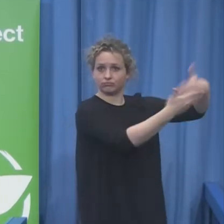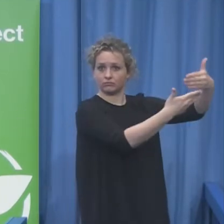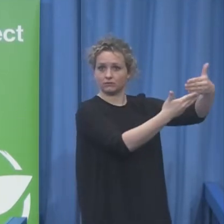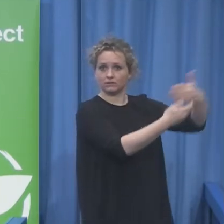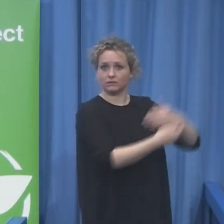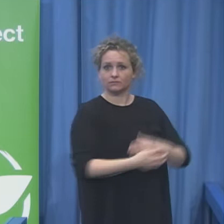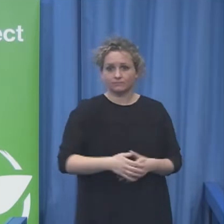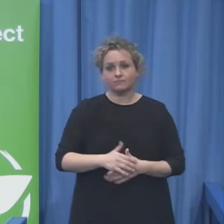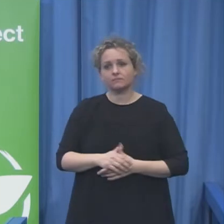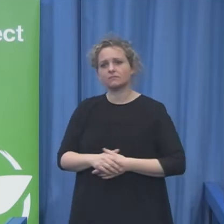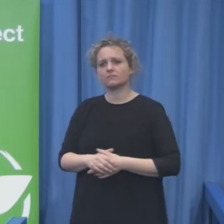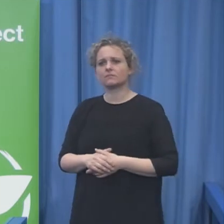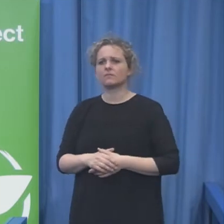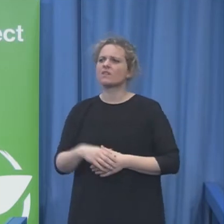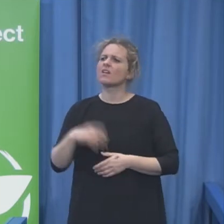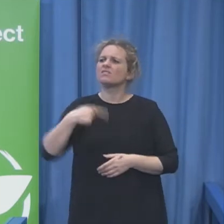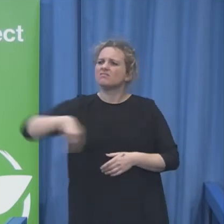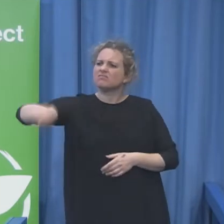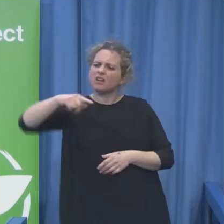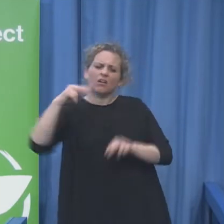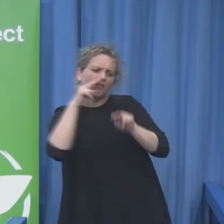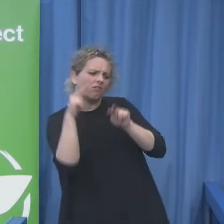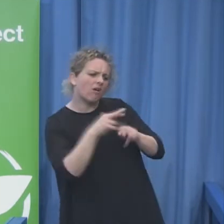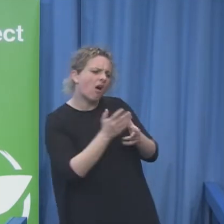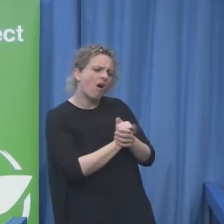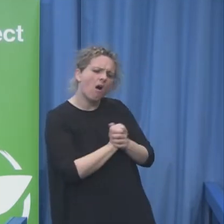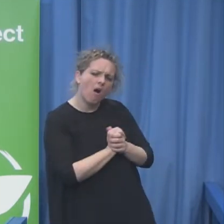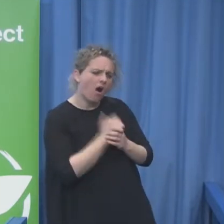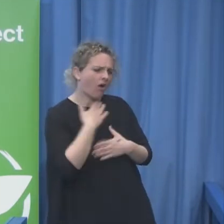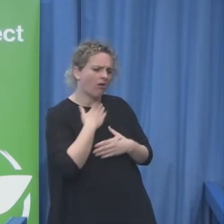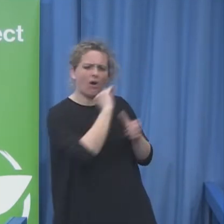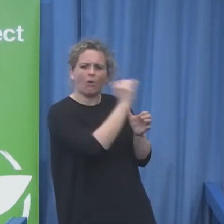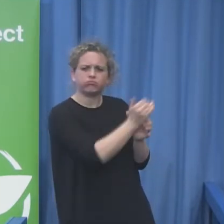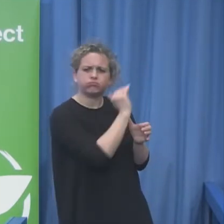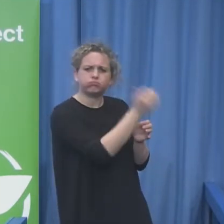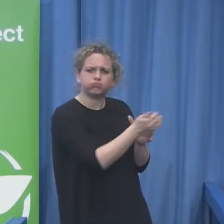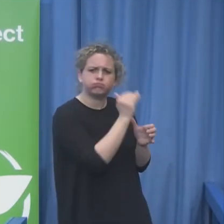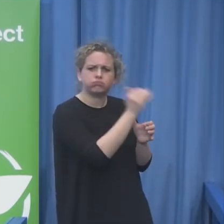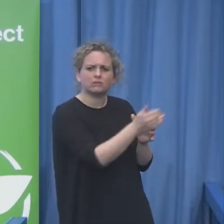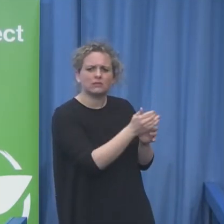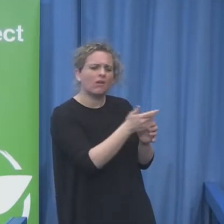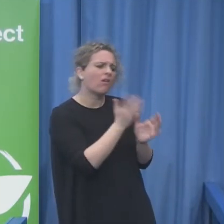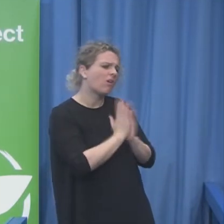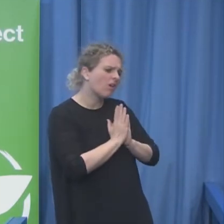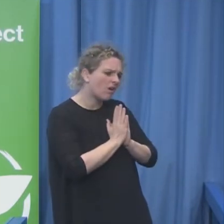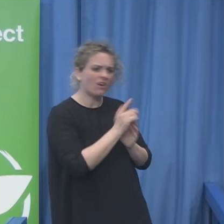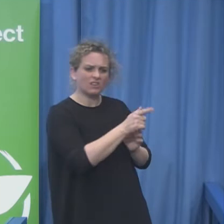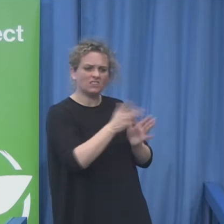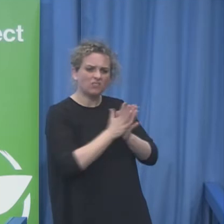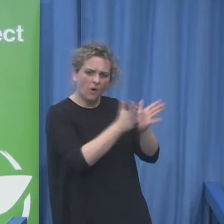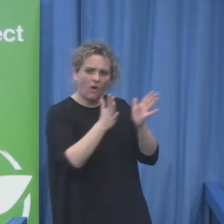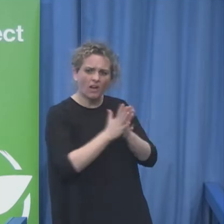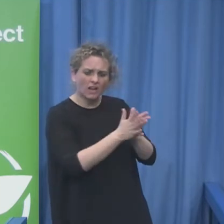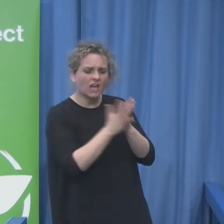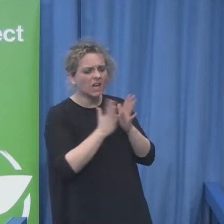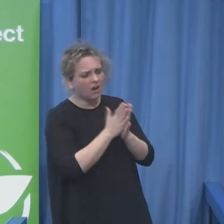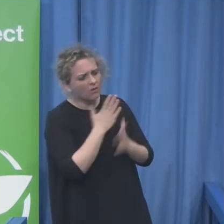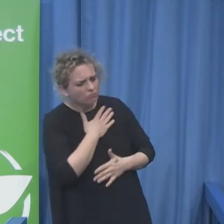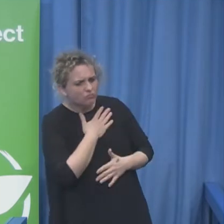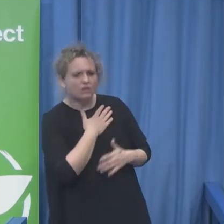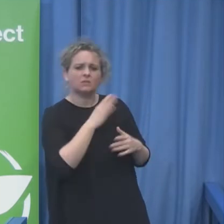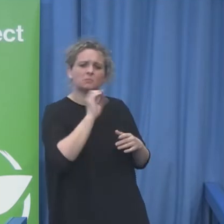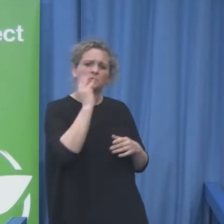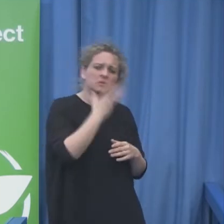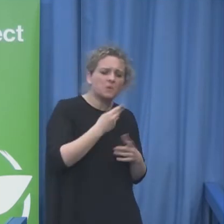can do is to empower, articulate people with disabilities, the movement, so that they can challenge the officials, get the fresh